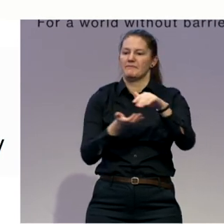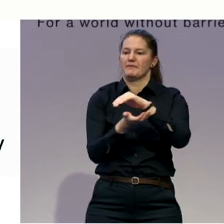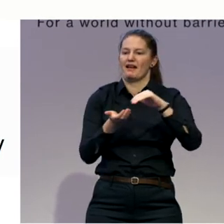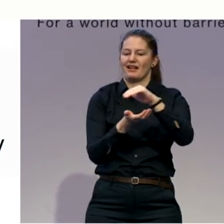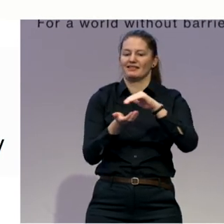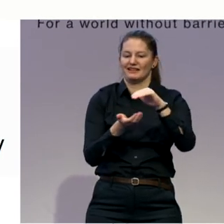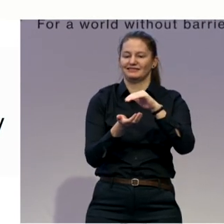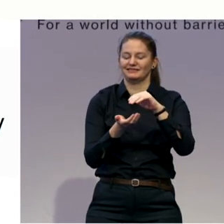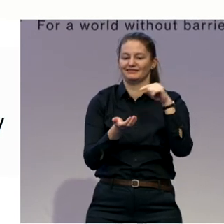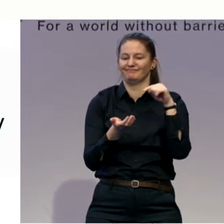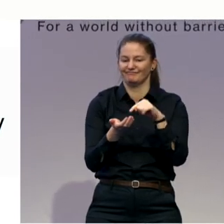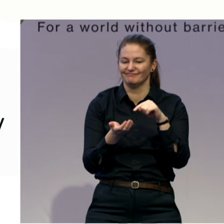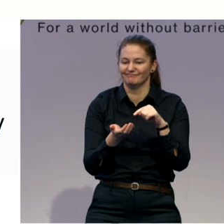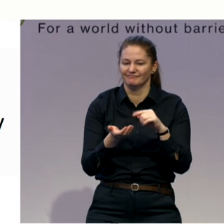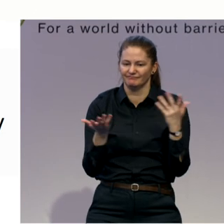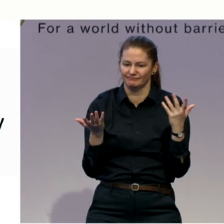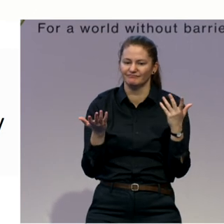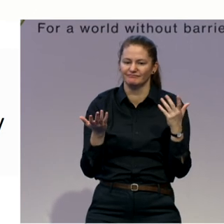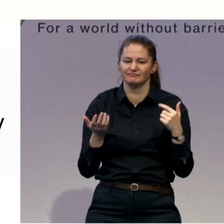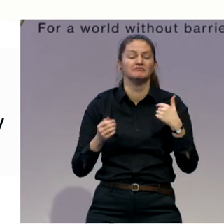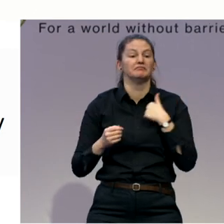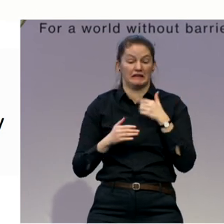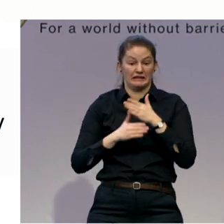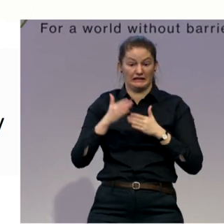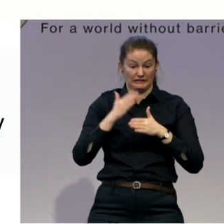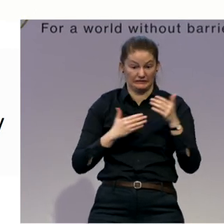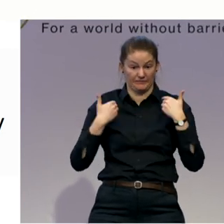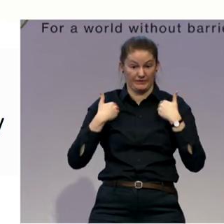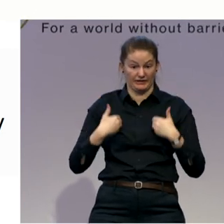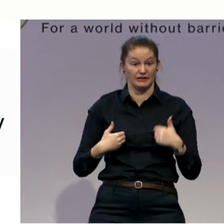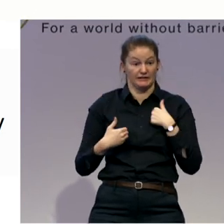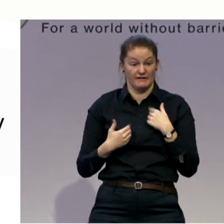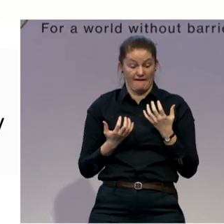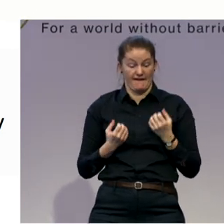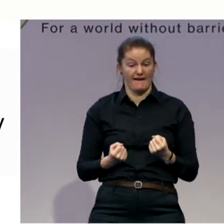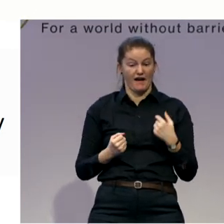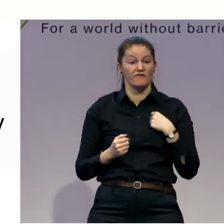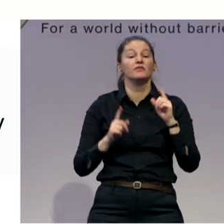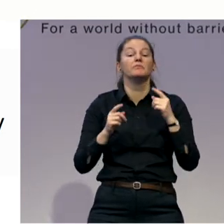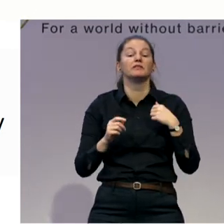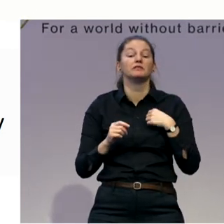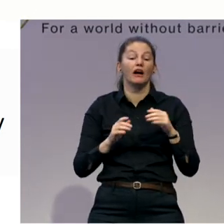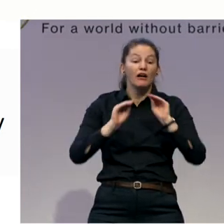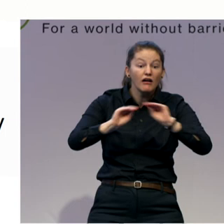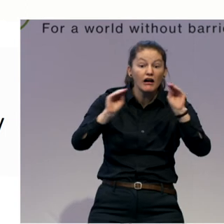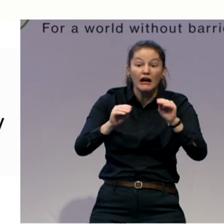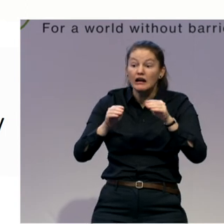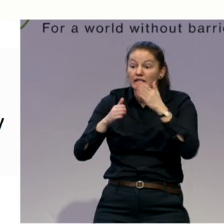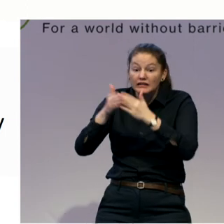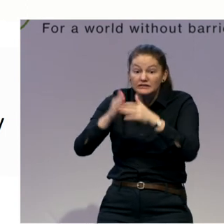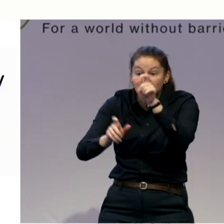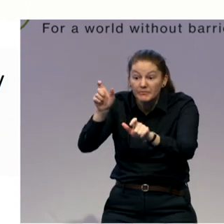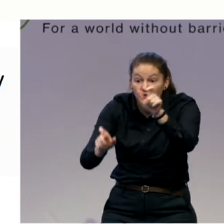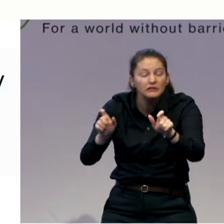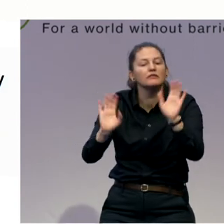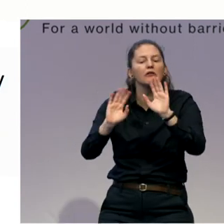My Pilates Cafe project is all about accessible movement with pleasure. We were